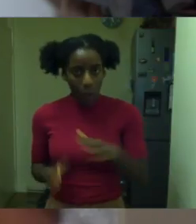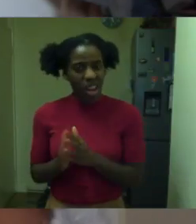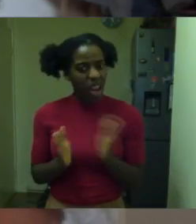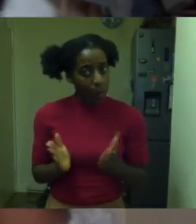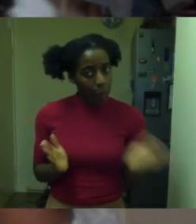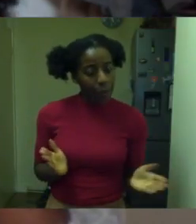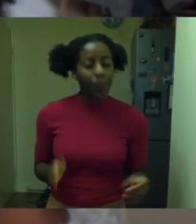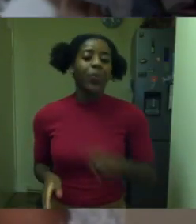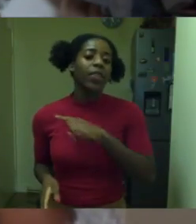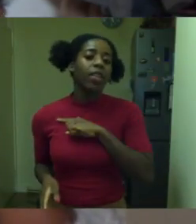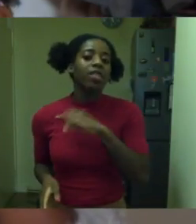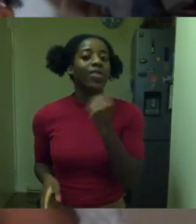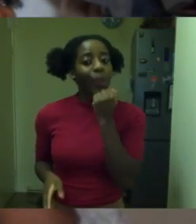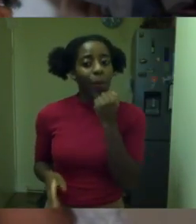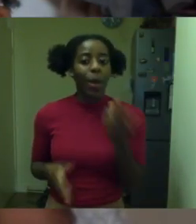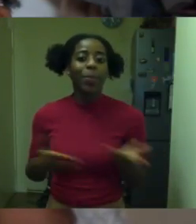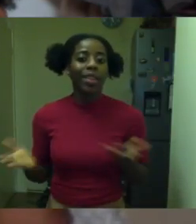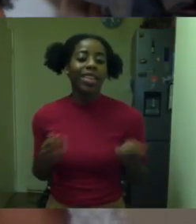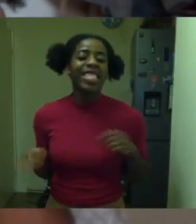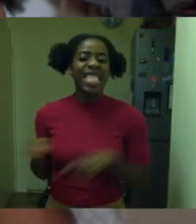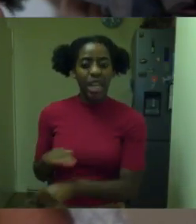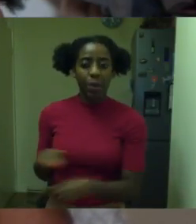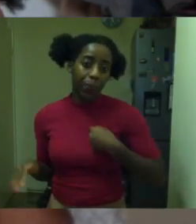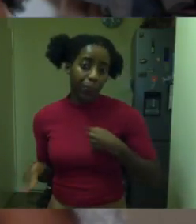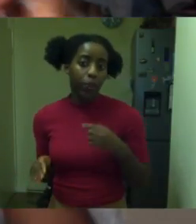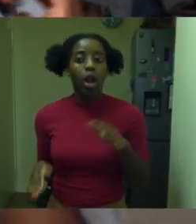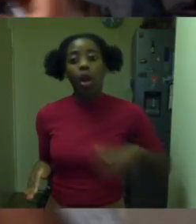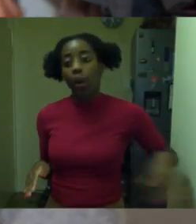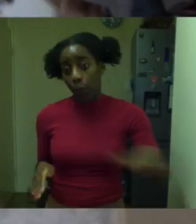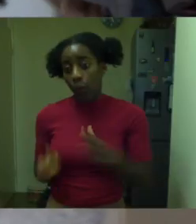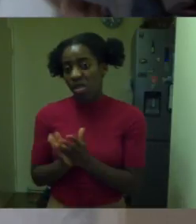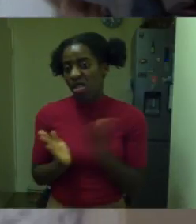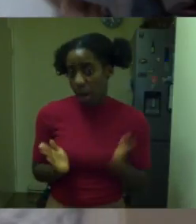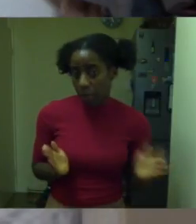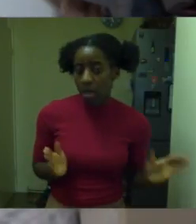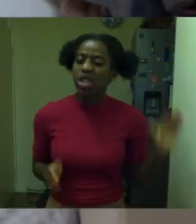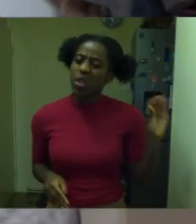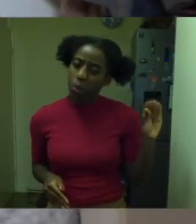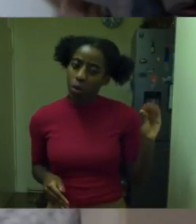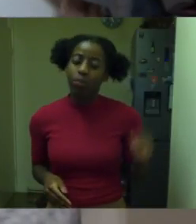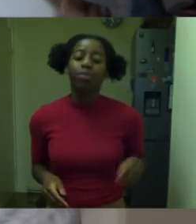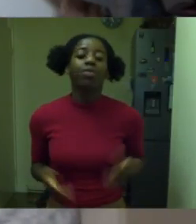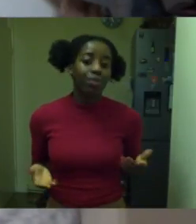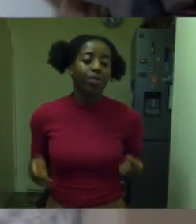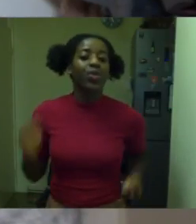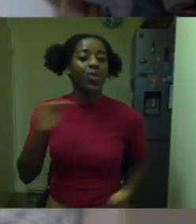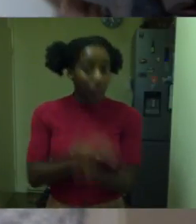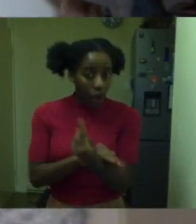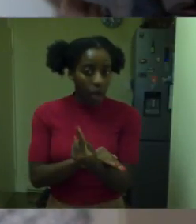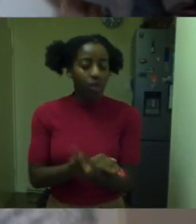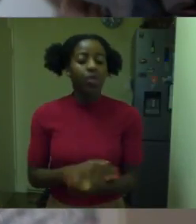important. I wouldn't really say the local library just because in my local library had a very limited number, number amount of plays.